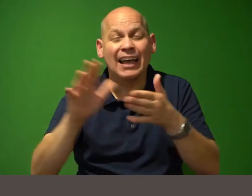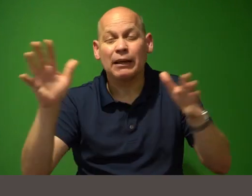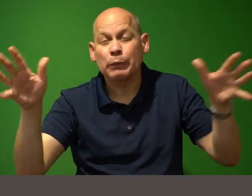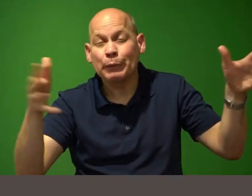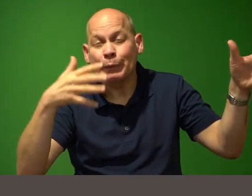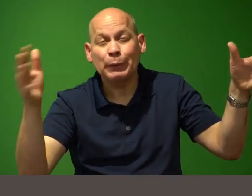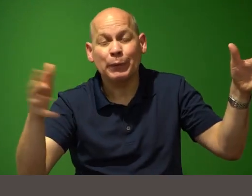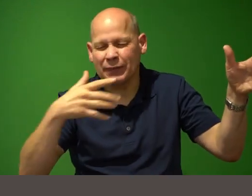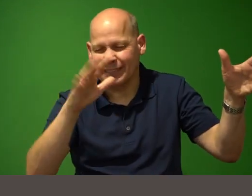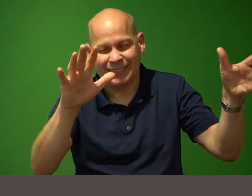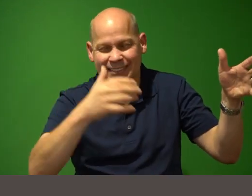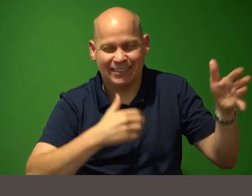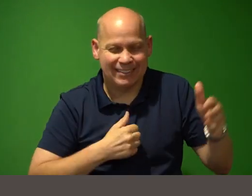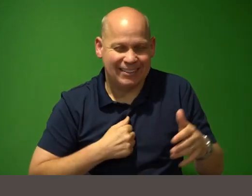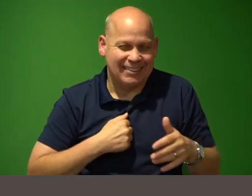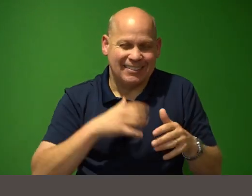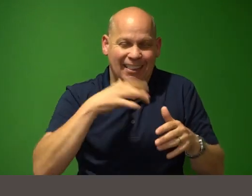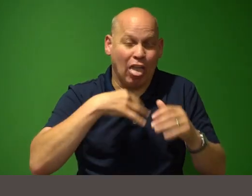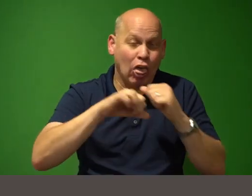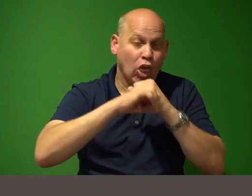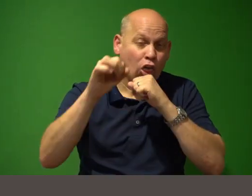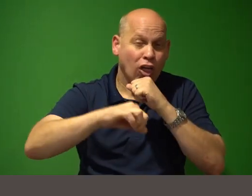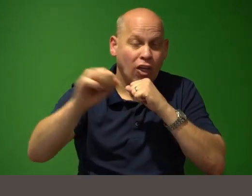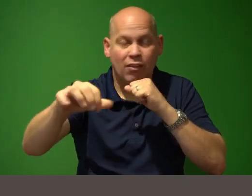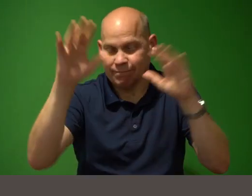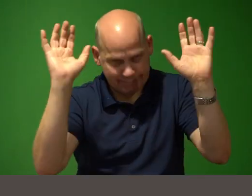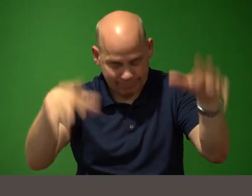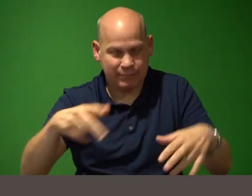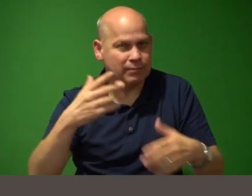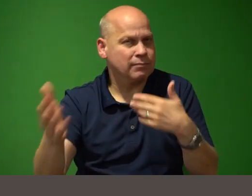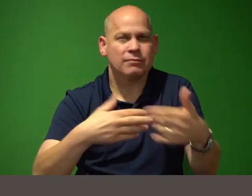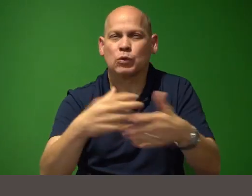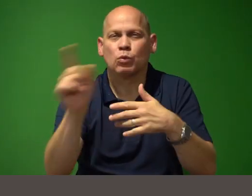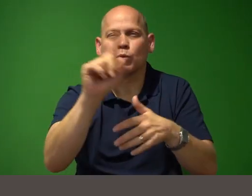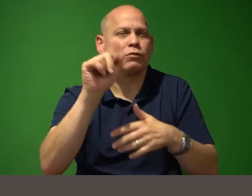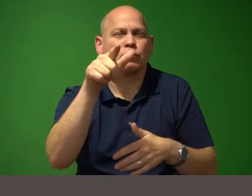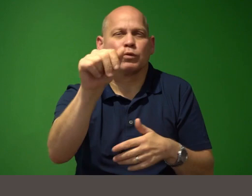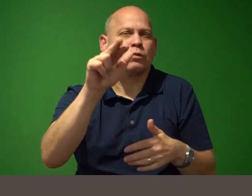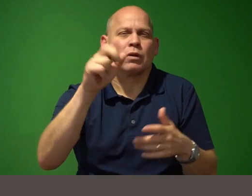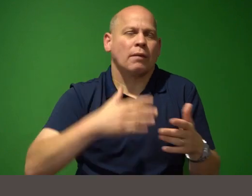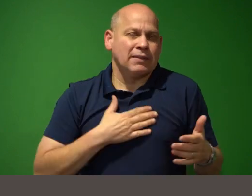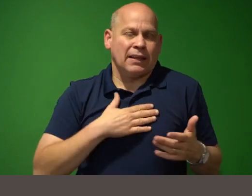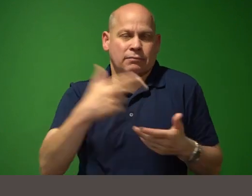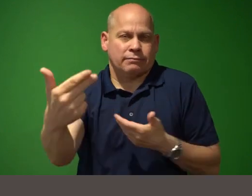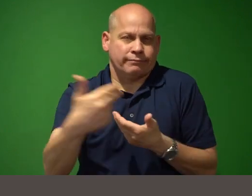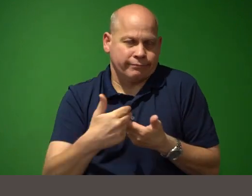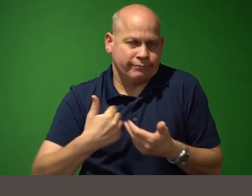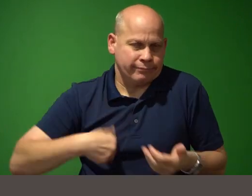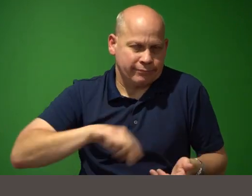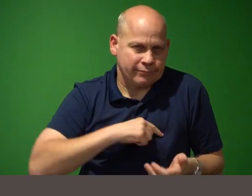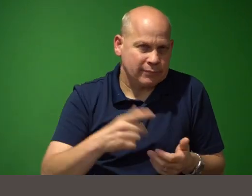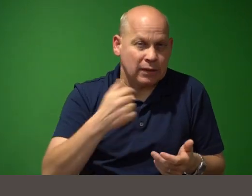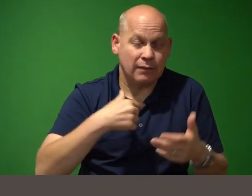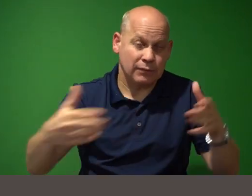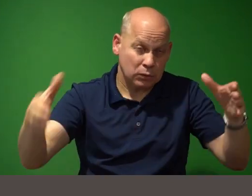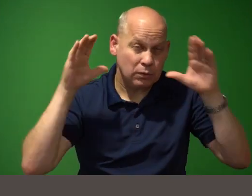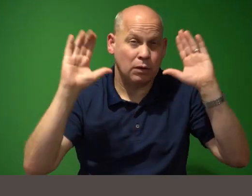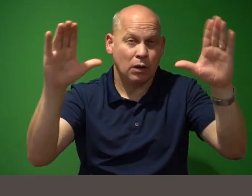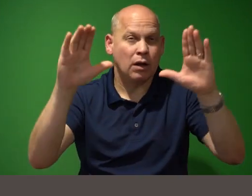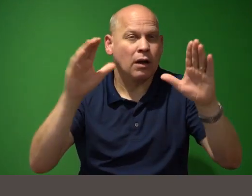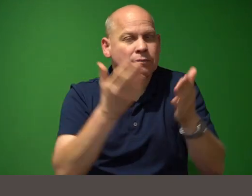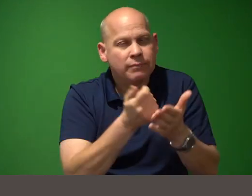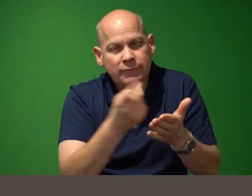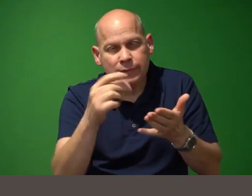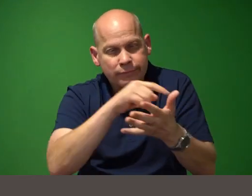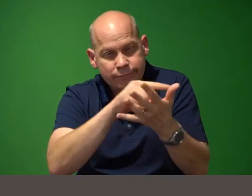away regardless of where you're tuning in from i'm so glad you're here i have an awesome set of things to talk about but first